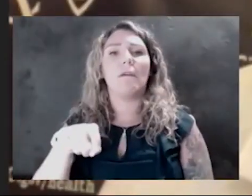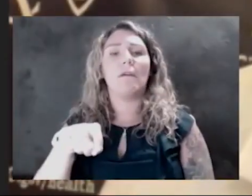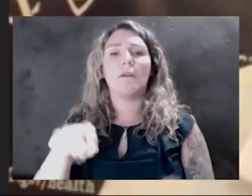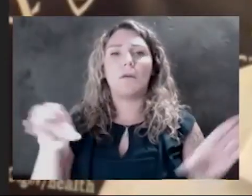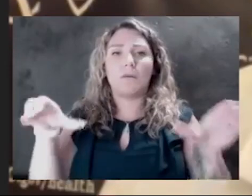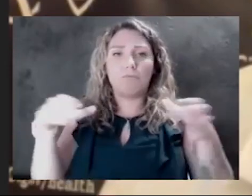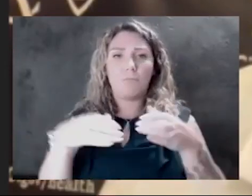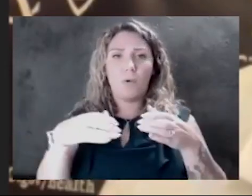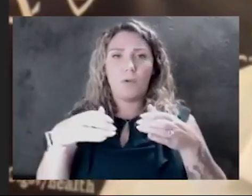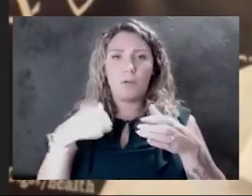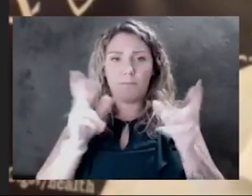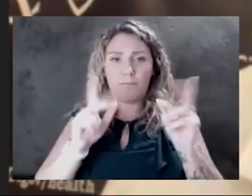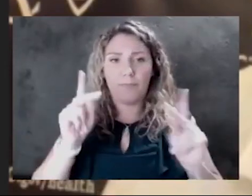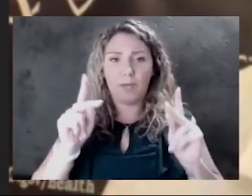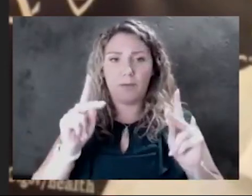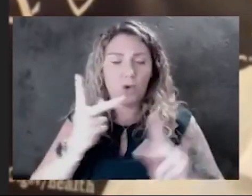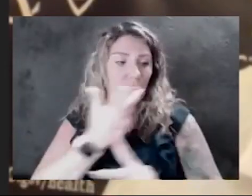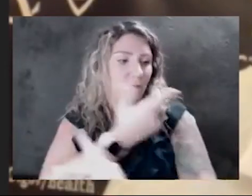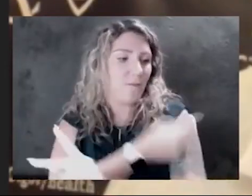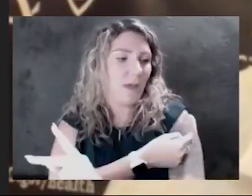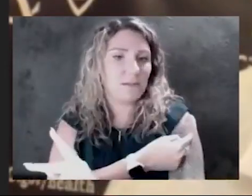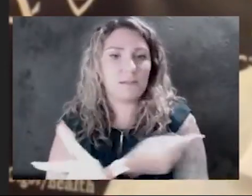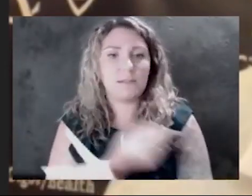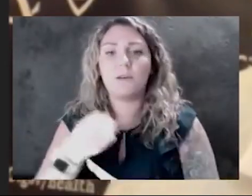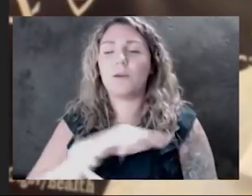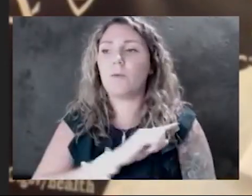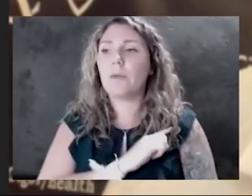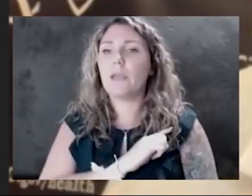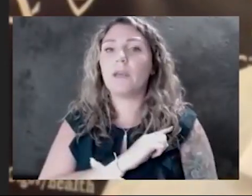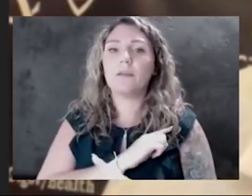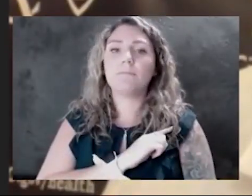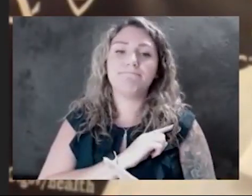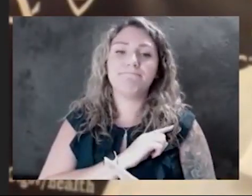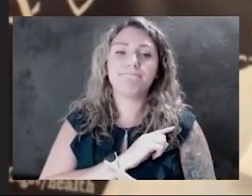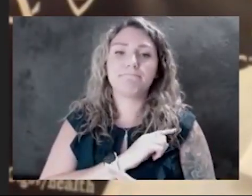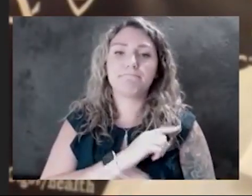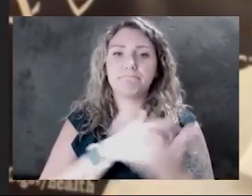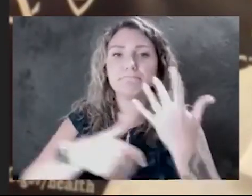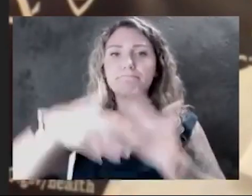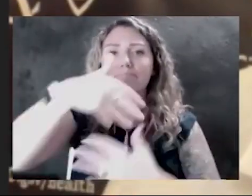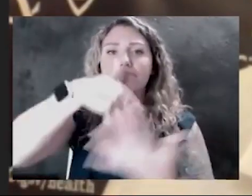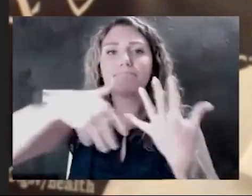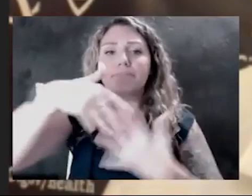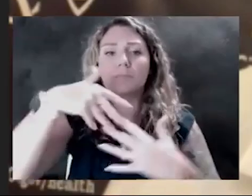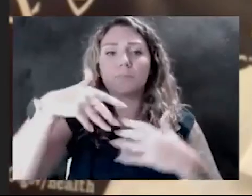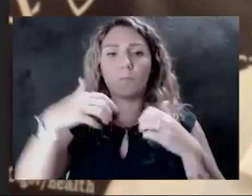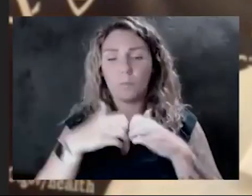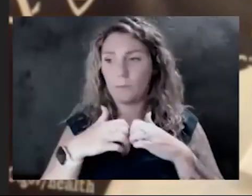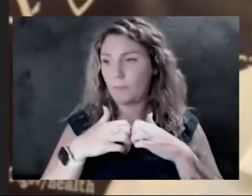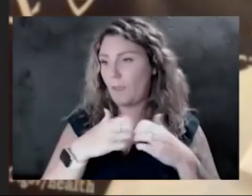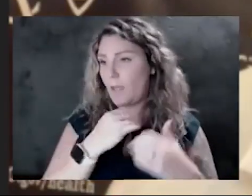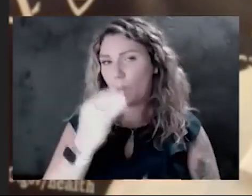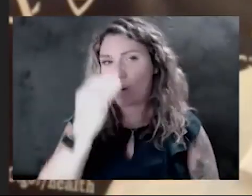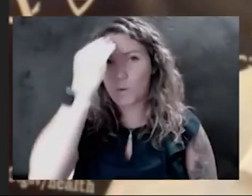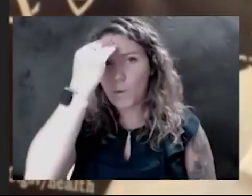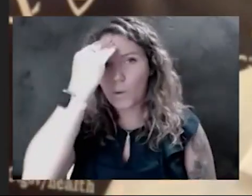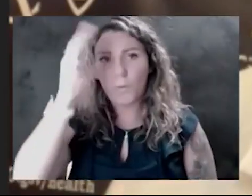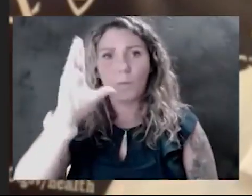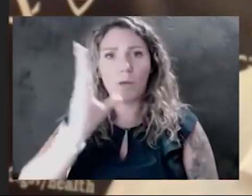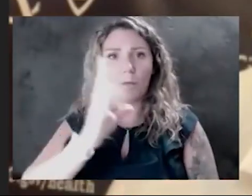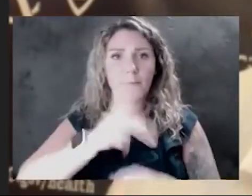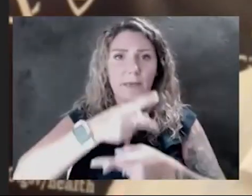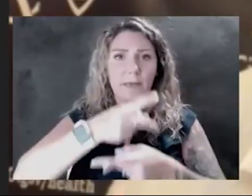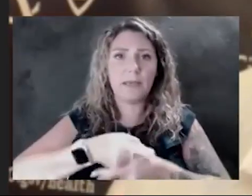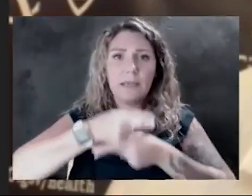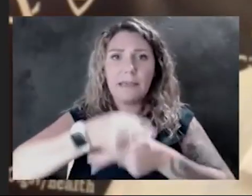vaccinated that we spend time with and that we know are going to be careful about their